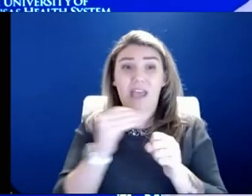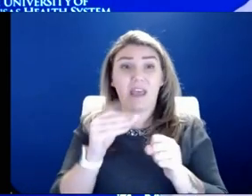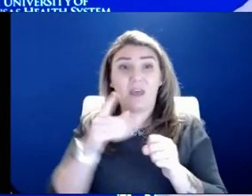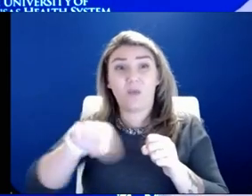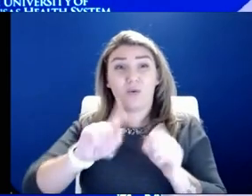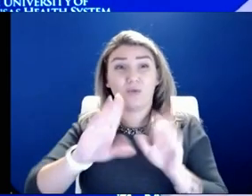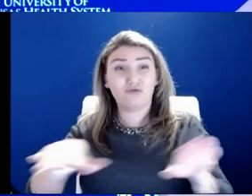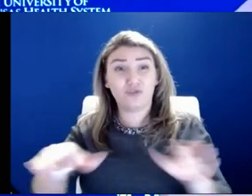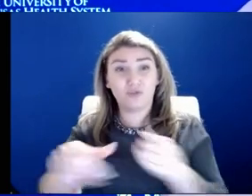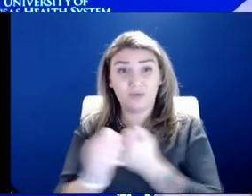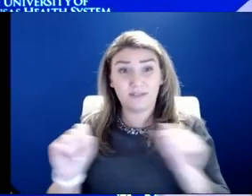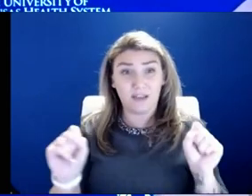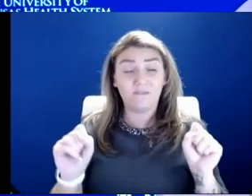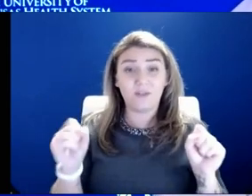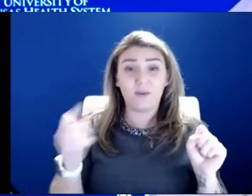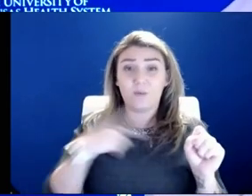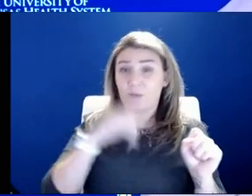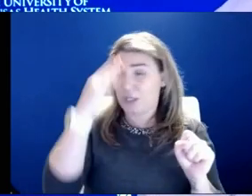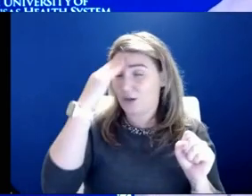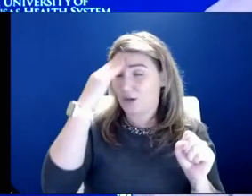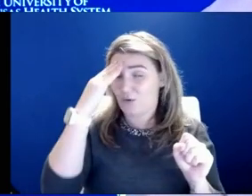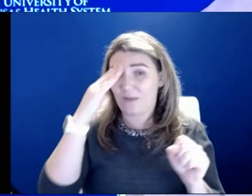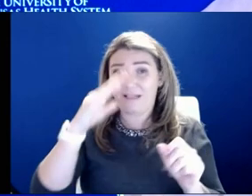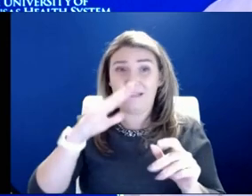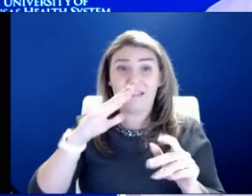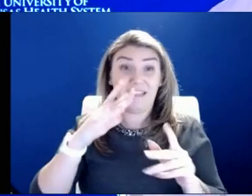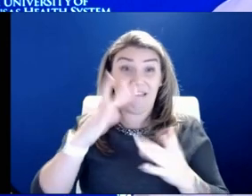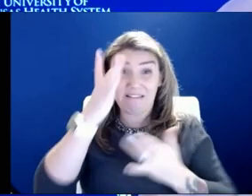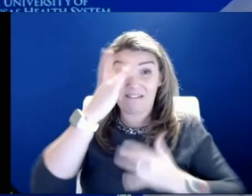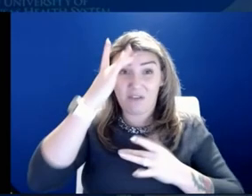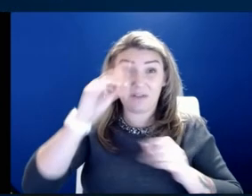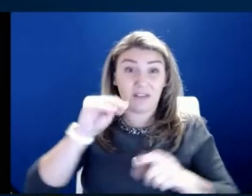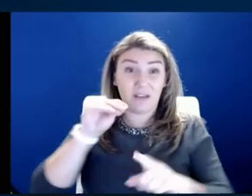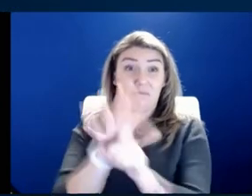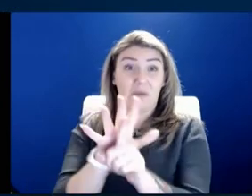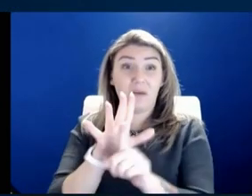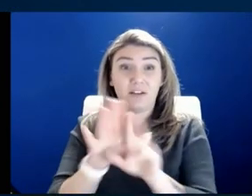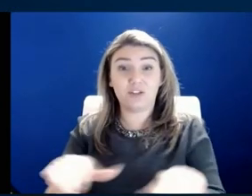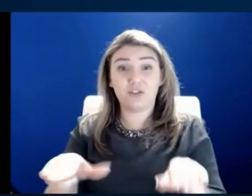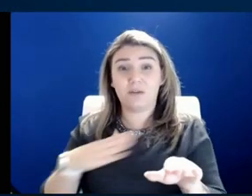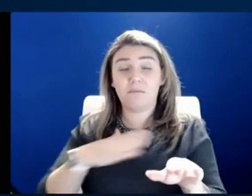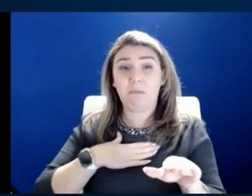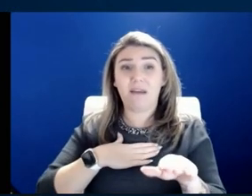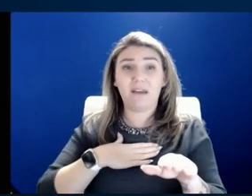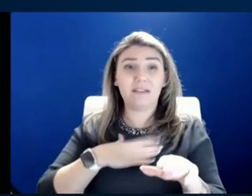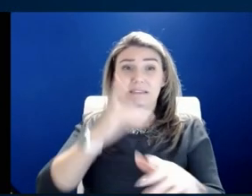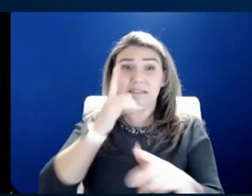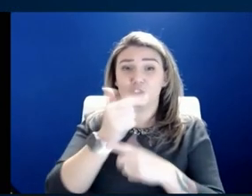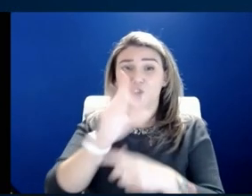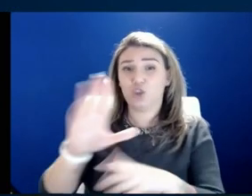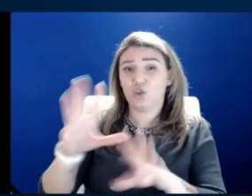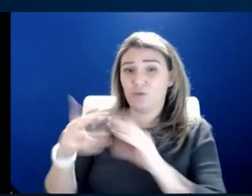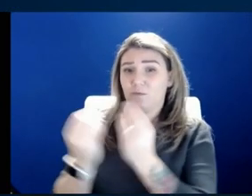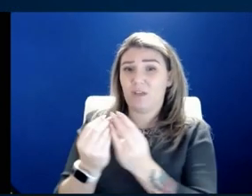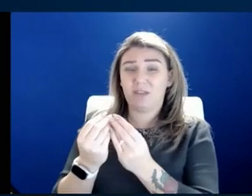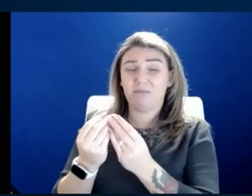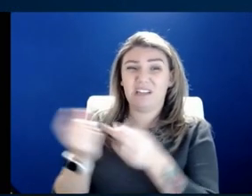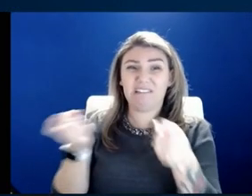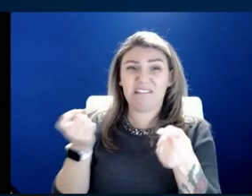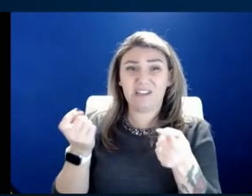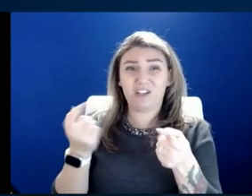the virus can affect children as well. My sister's family is dealing with it right now. She has three